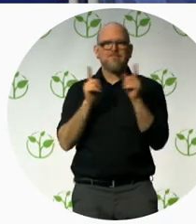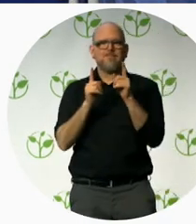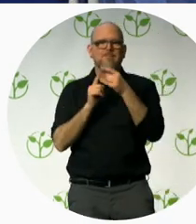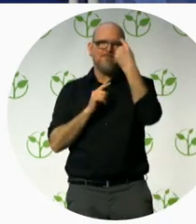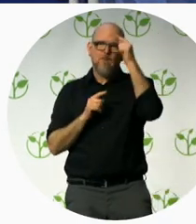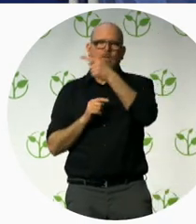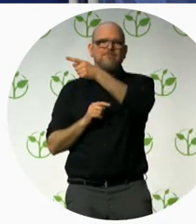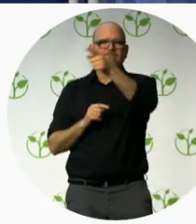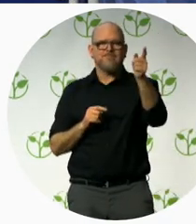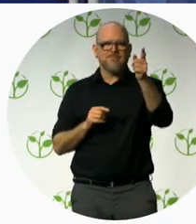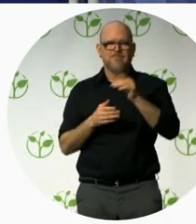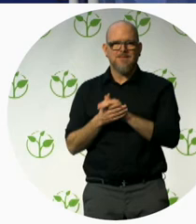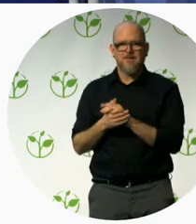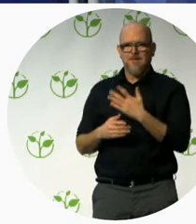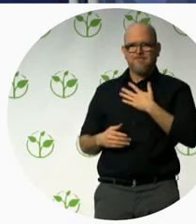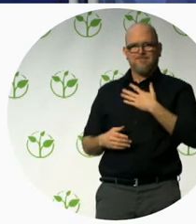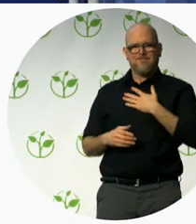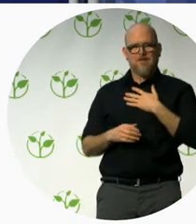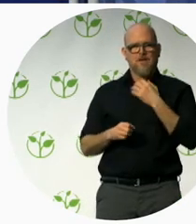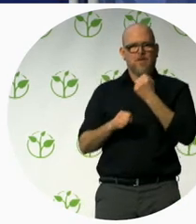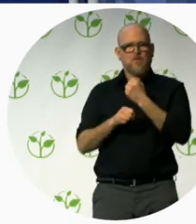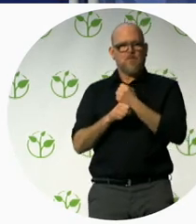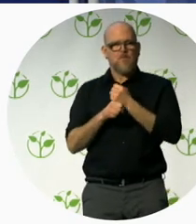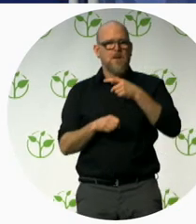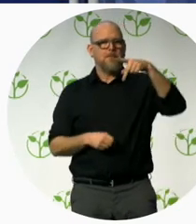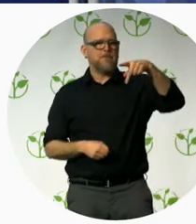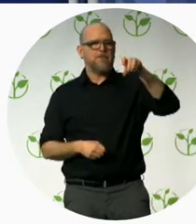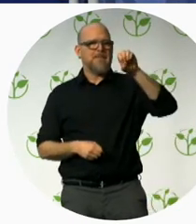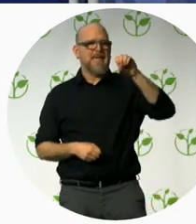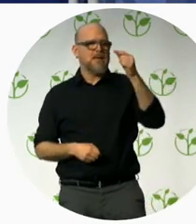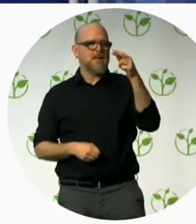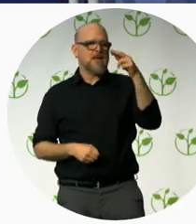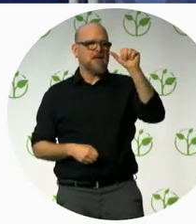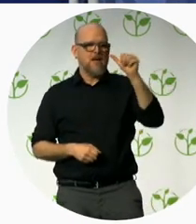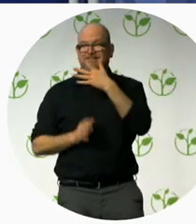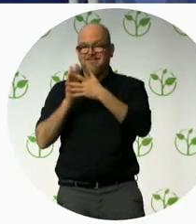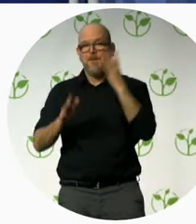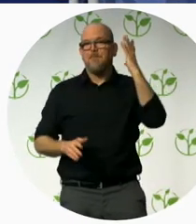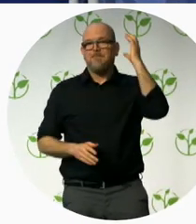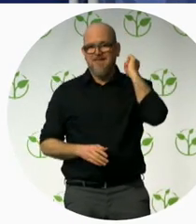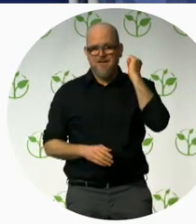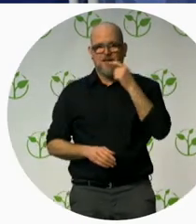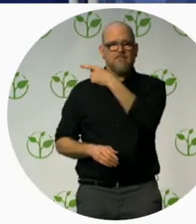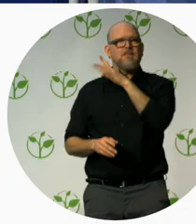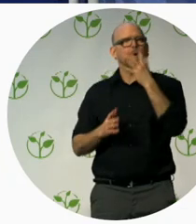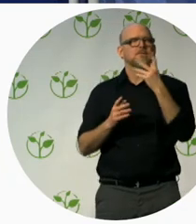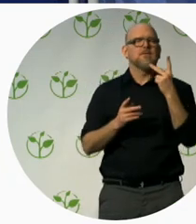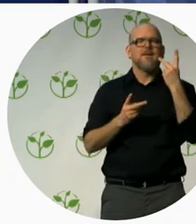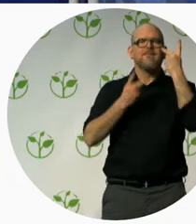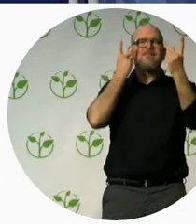work by our colleague, Petra, who has been taking notes in an illustrative sort of way